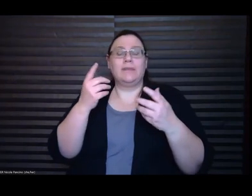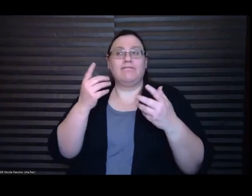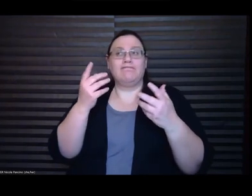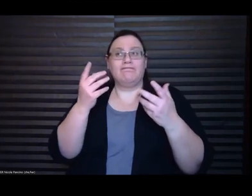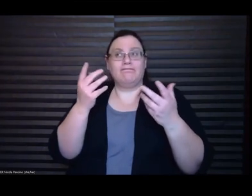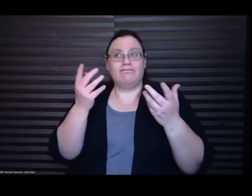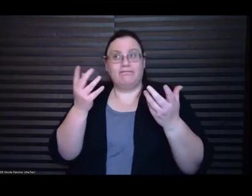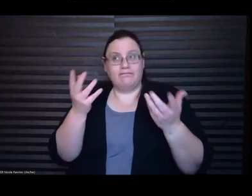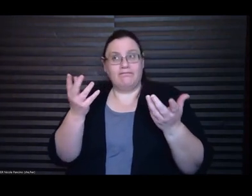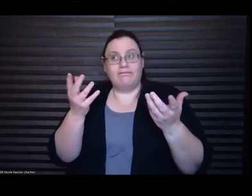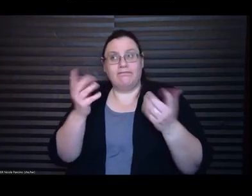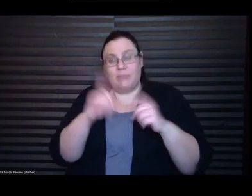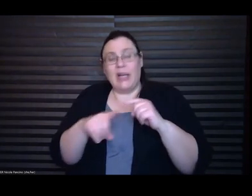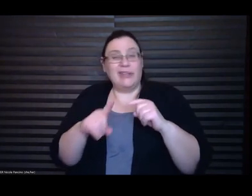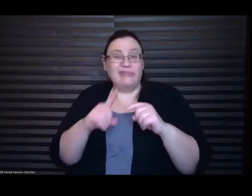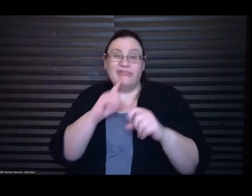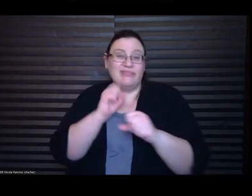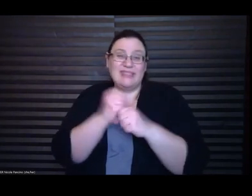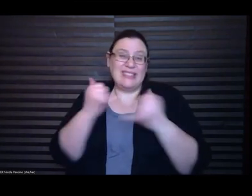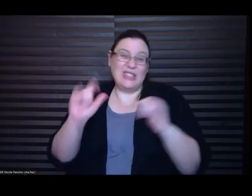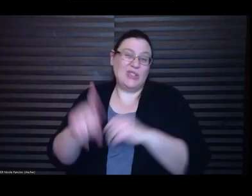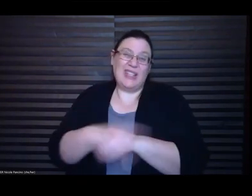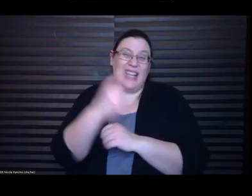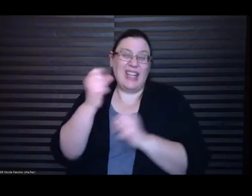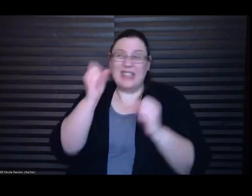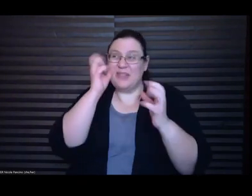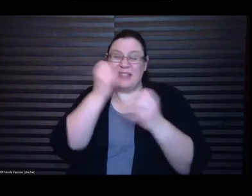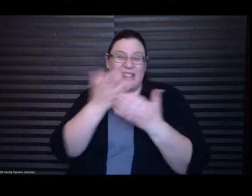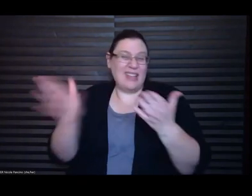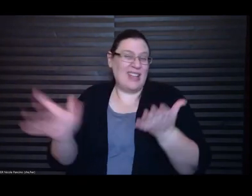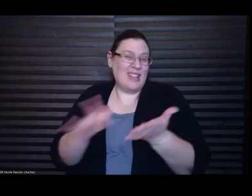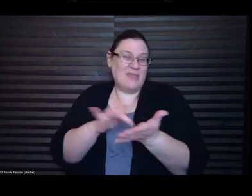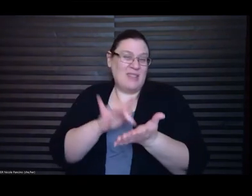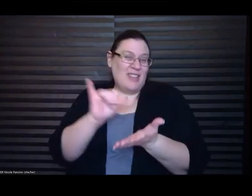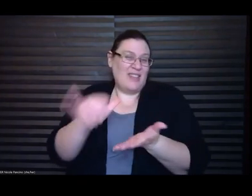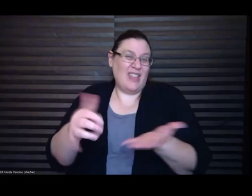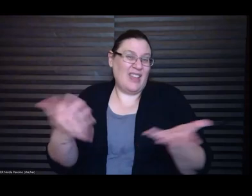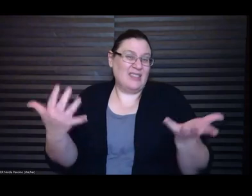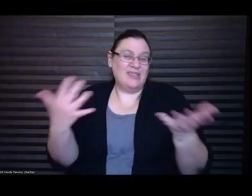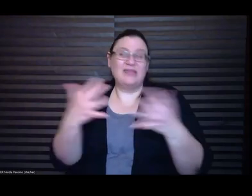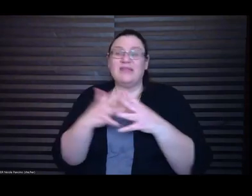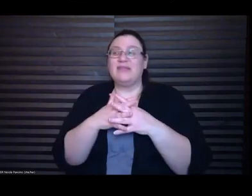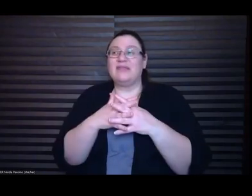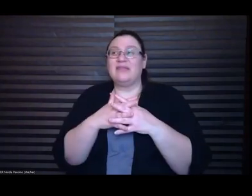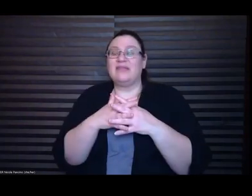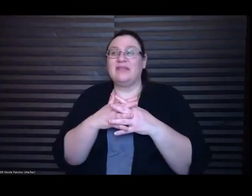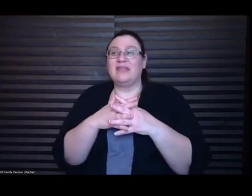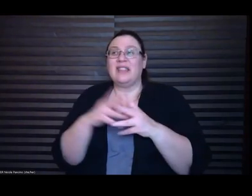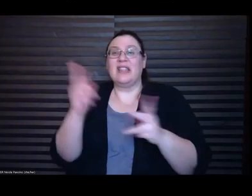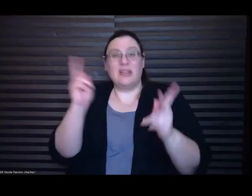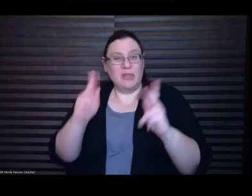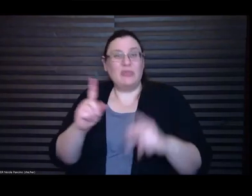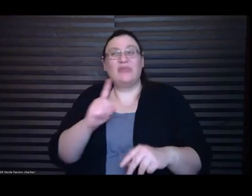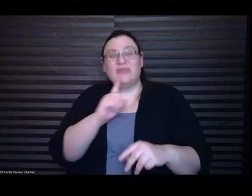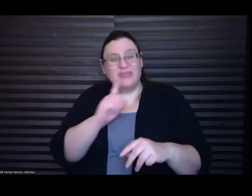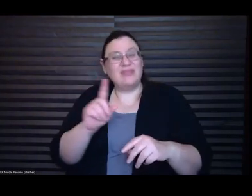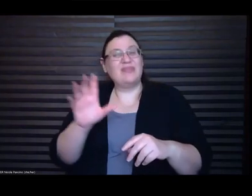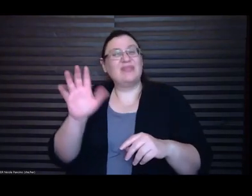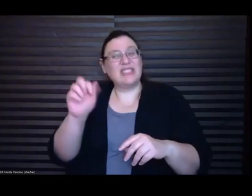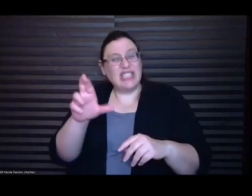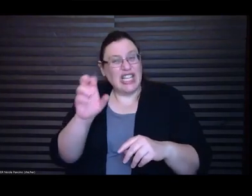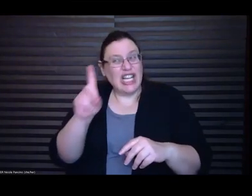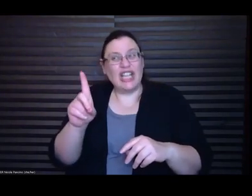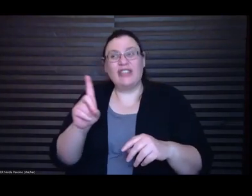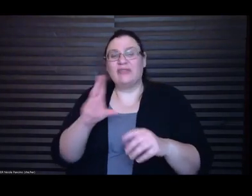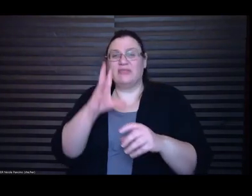um people really cared to you know engage with my work that was and still is um